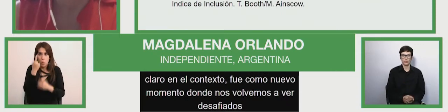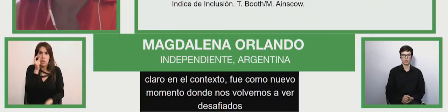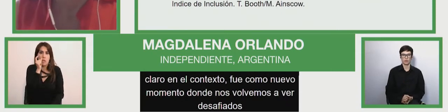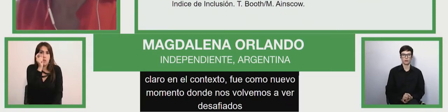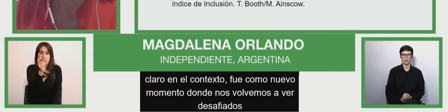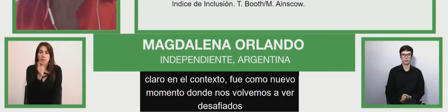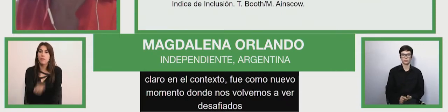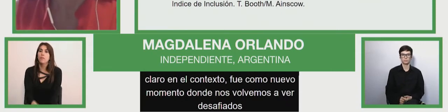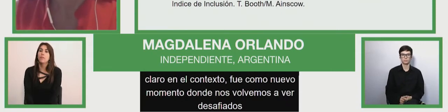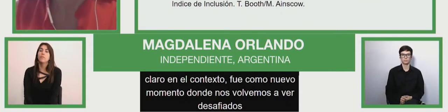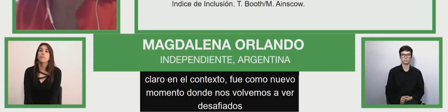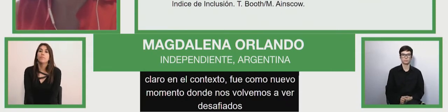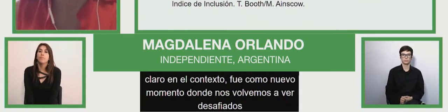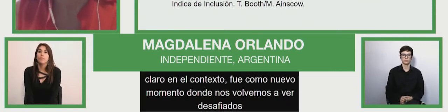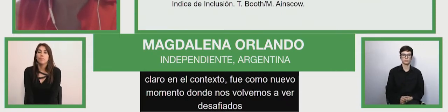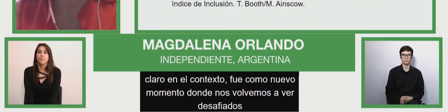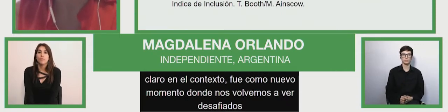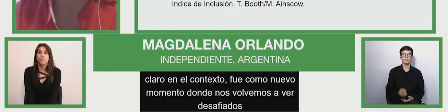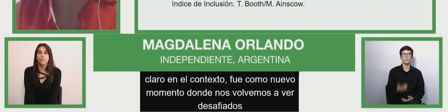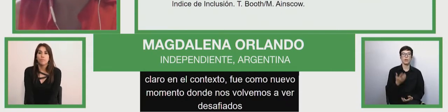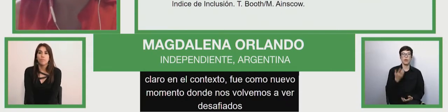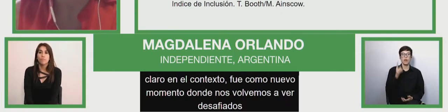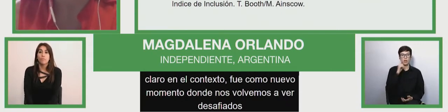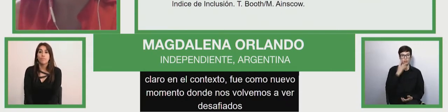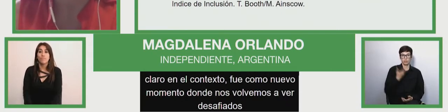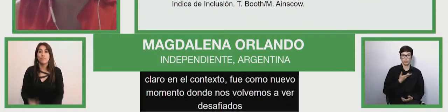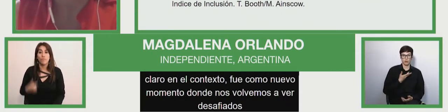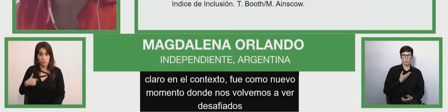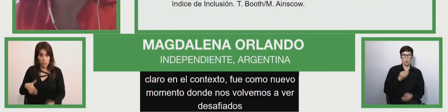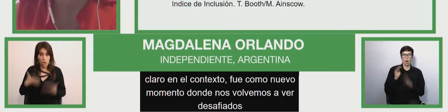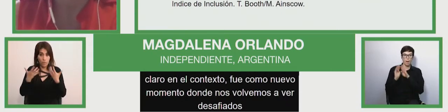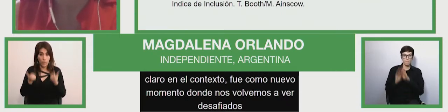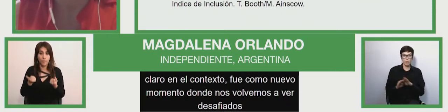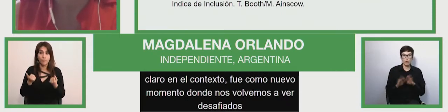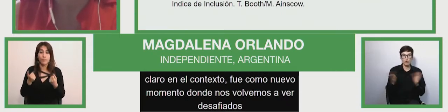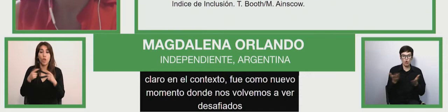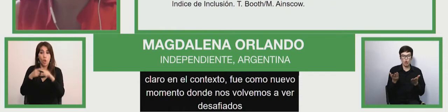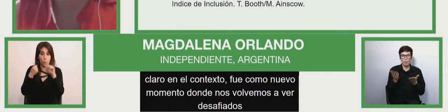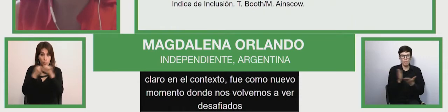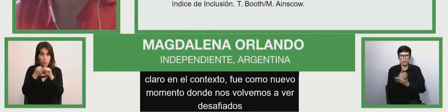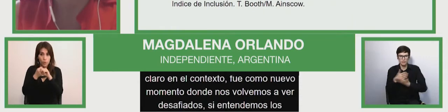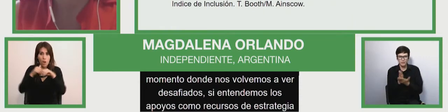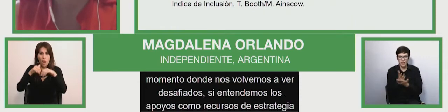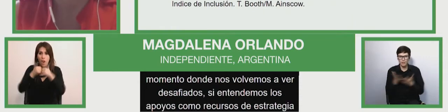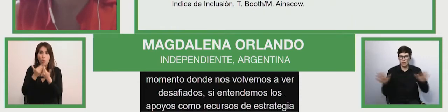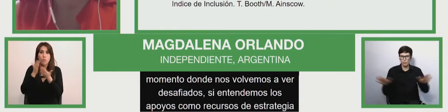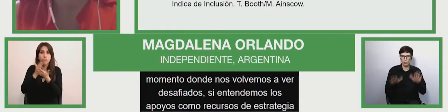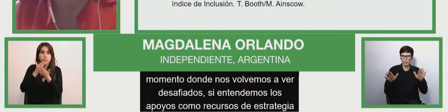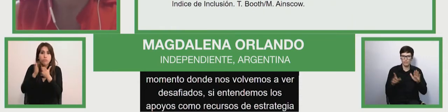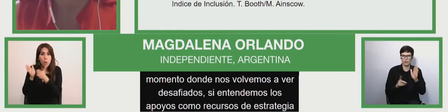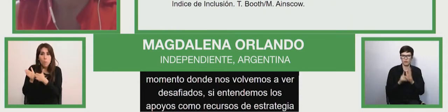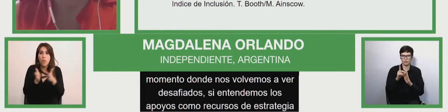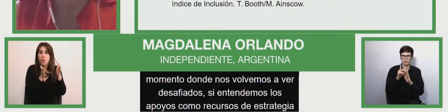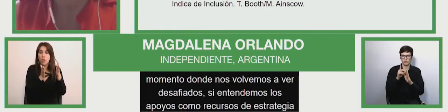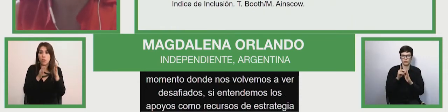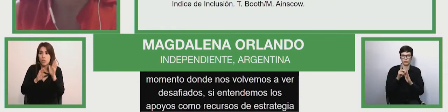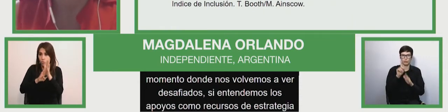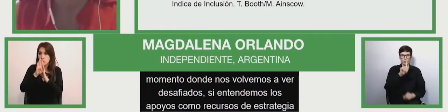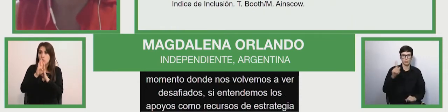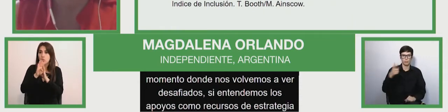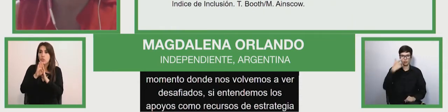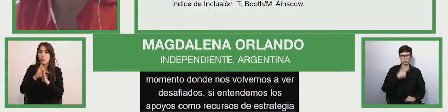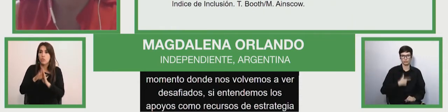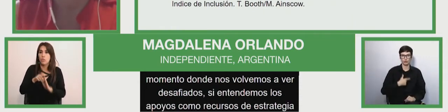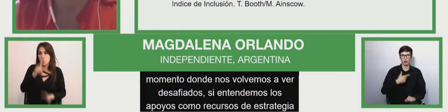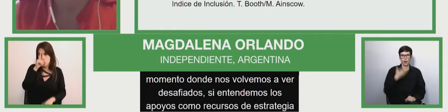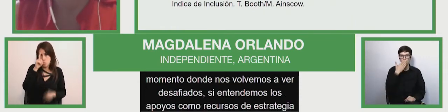if we have the support as resources starting whose purpose is to more development in welfare personal welfare